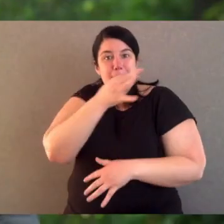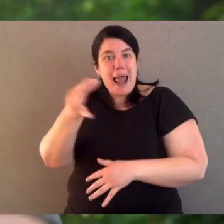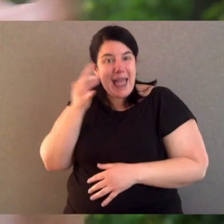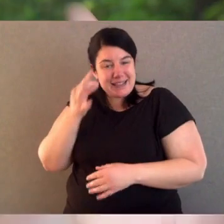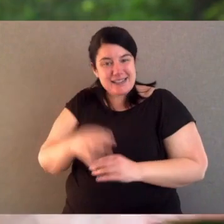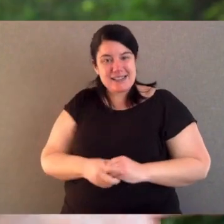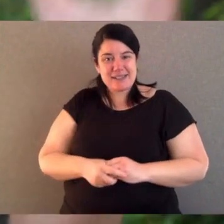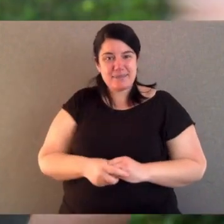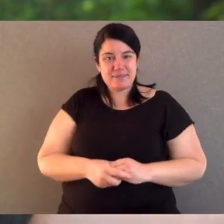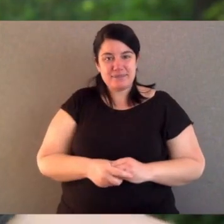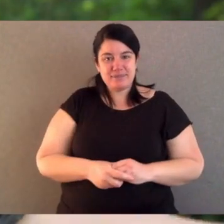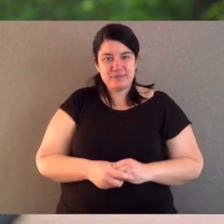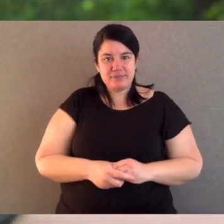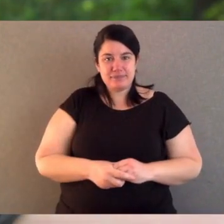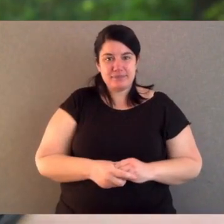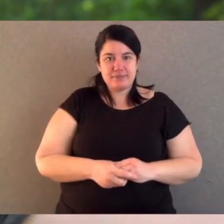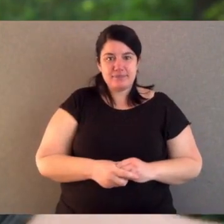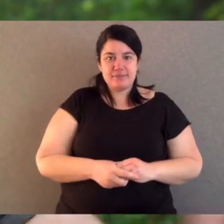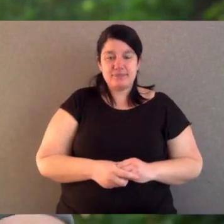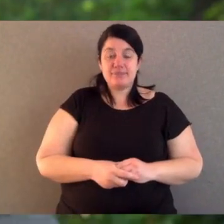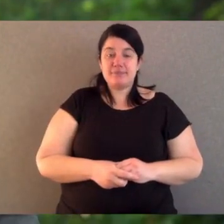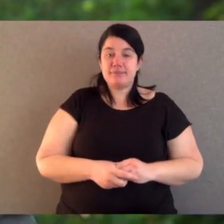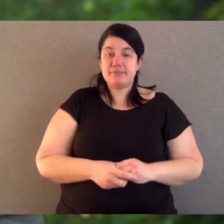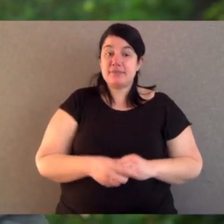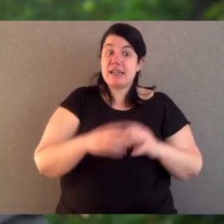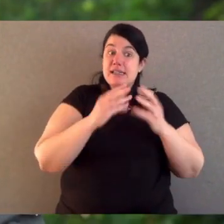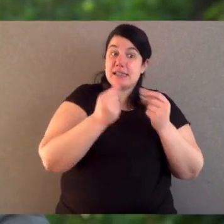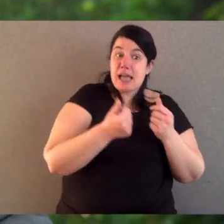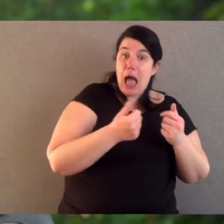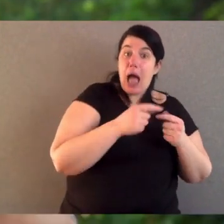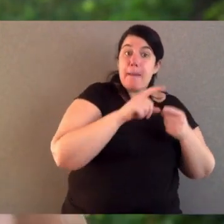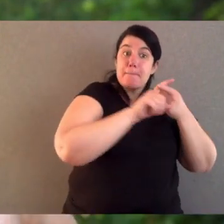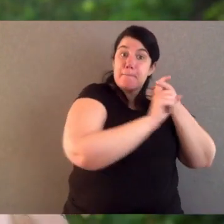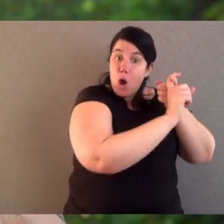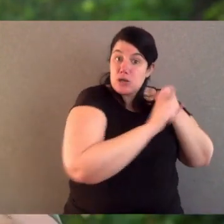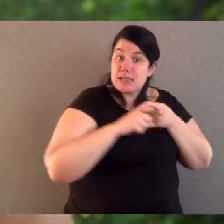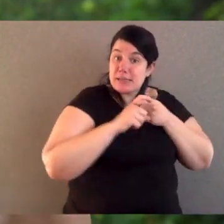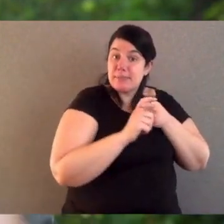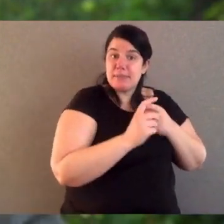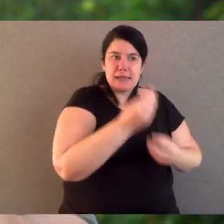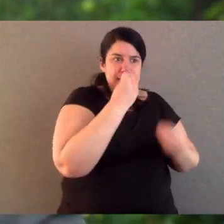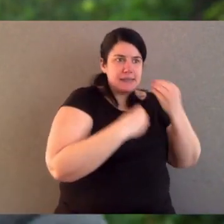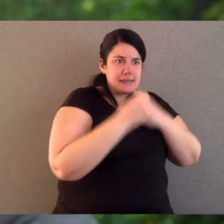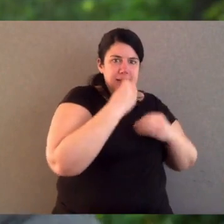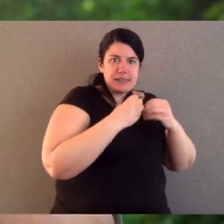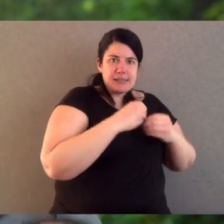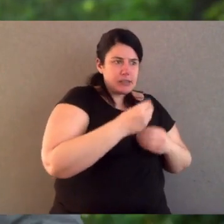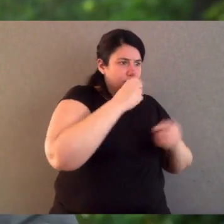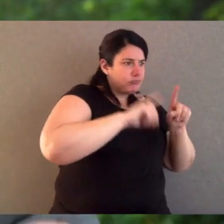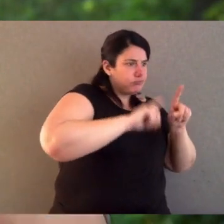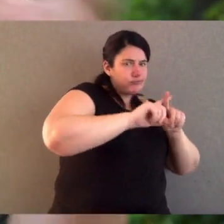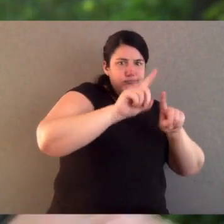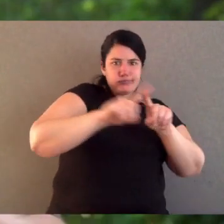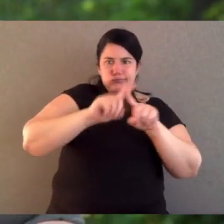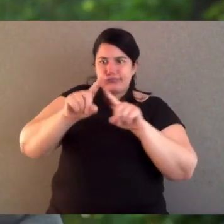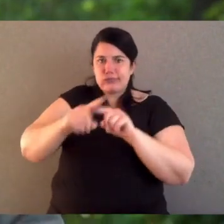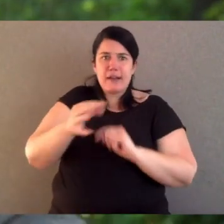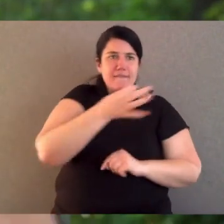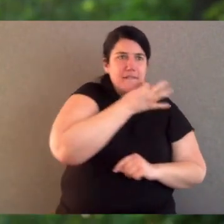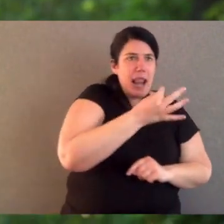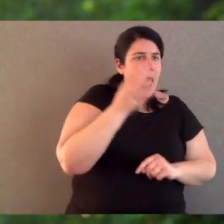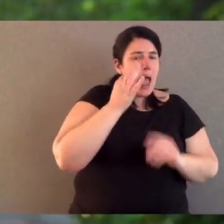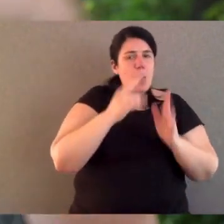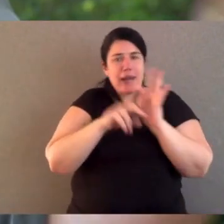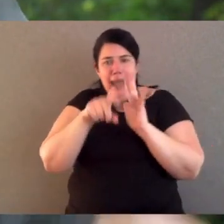a really varied diet across the species. Some species, like brush-tailed possums, have a really varied diet themselves. They eat everything from